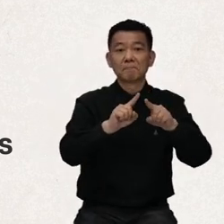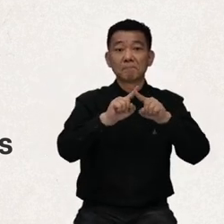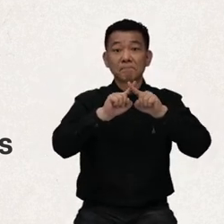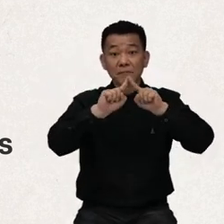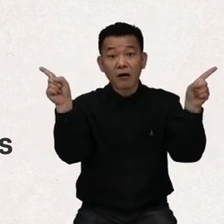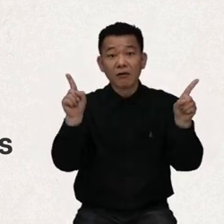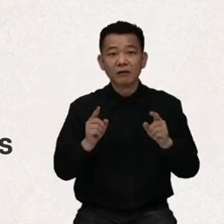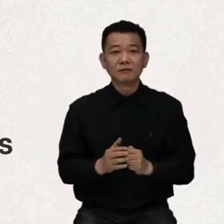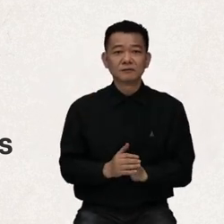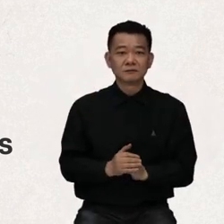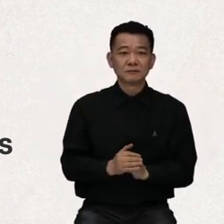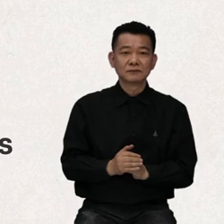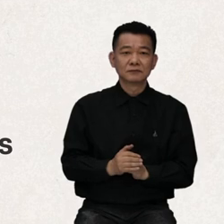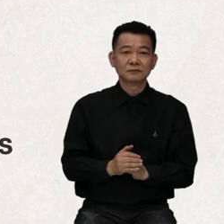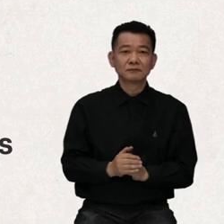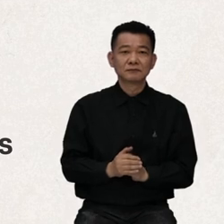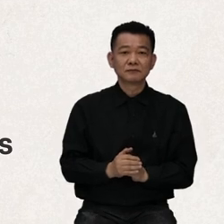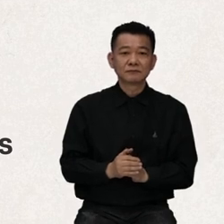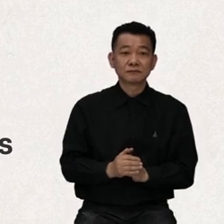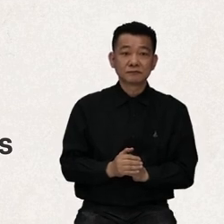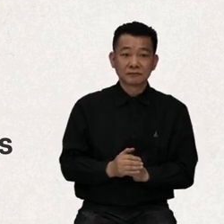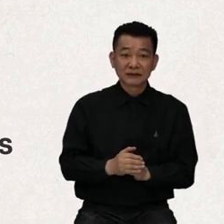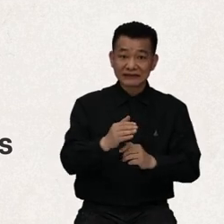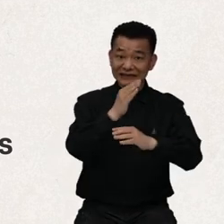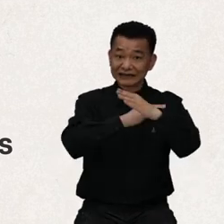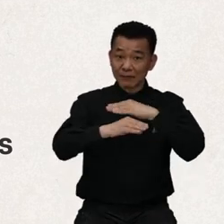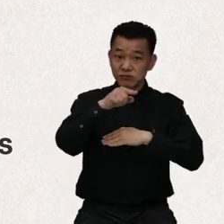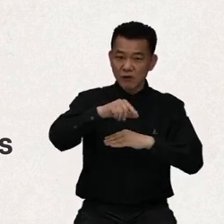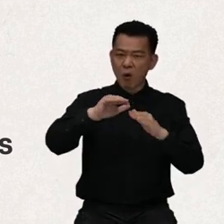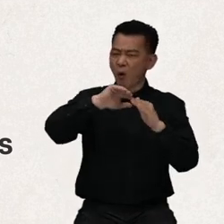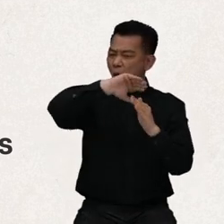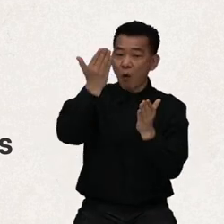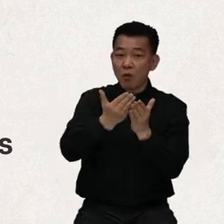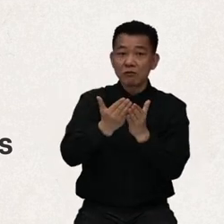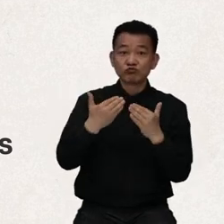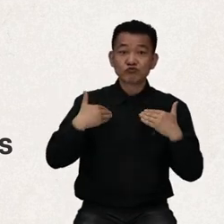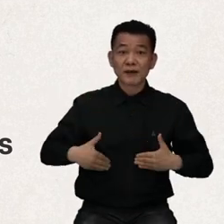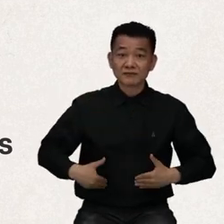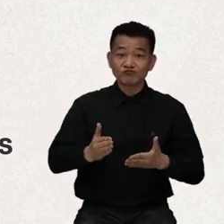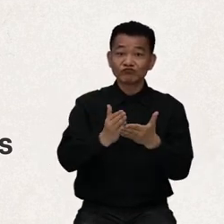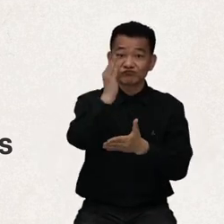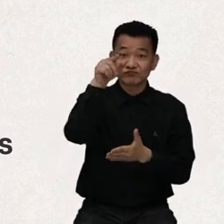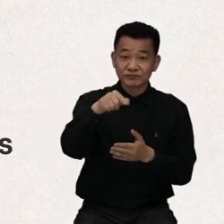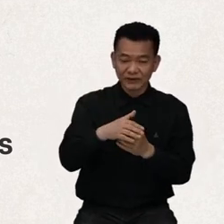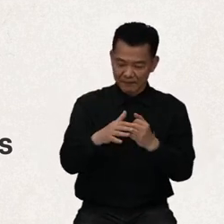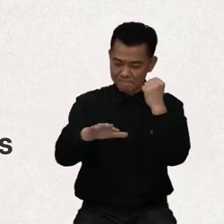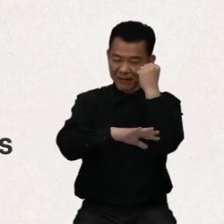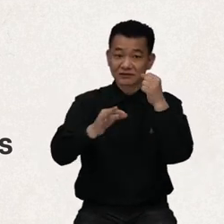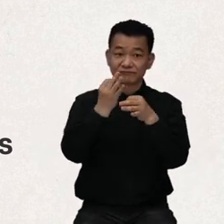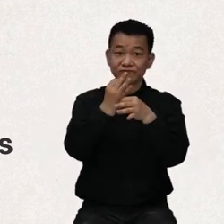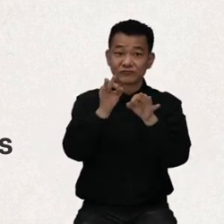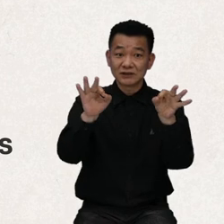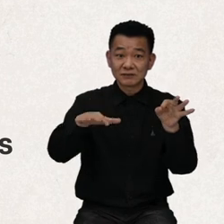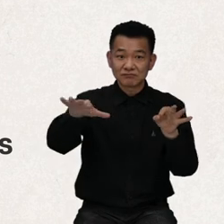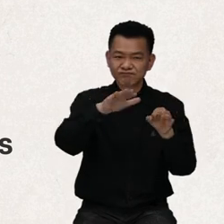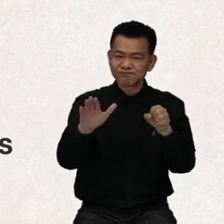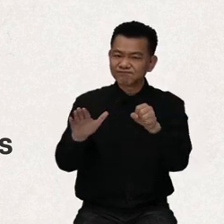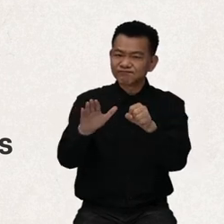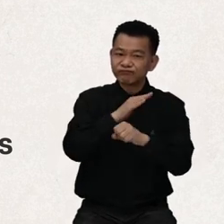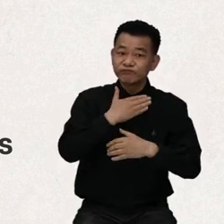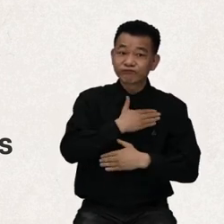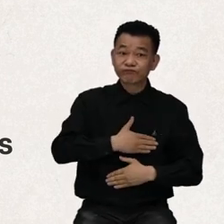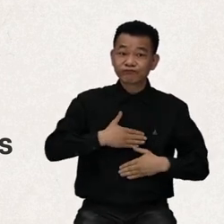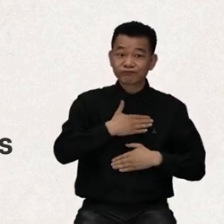and equal enjoyment of all human rights and fundamental freedoms by all persons with disabilities, despite the different